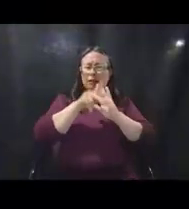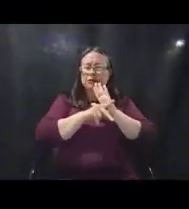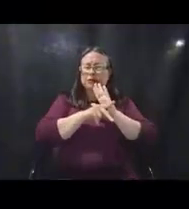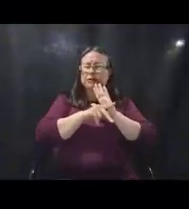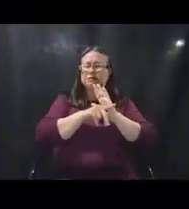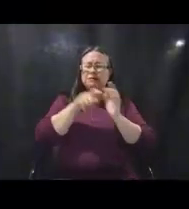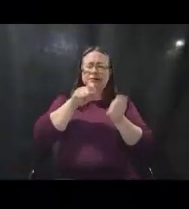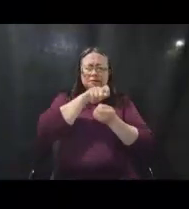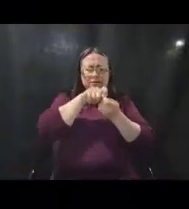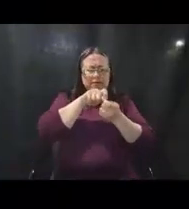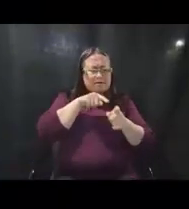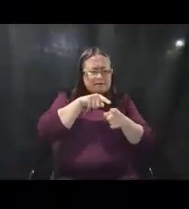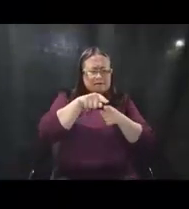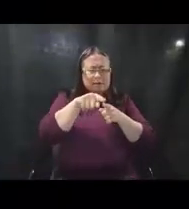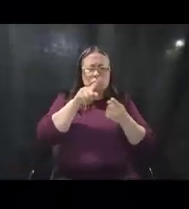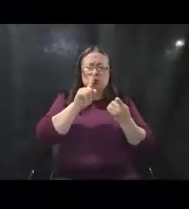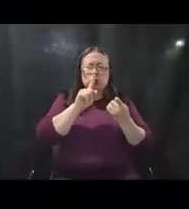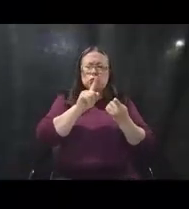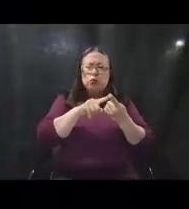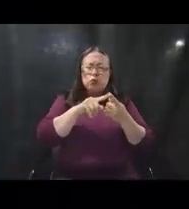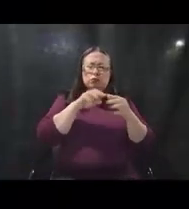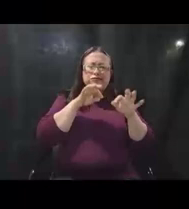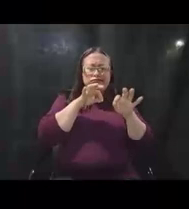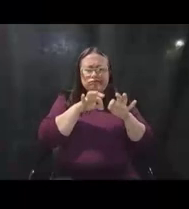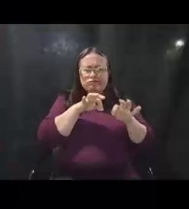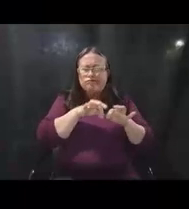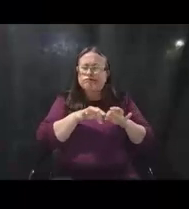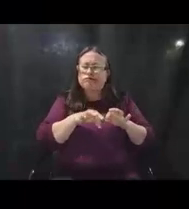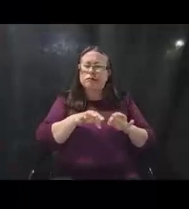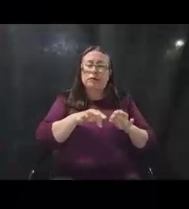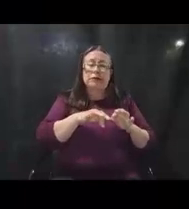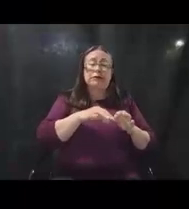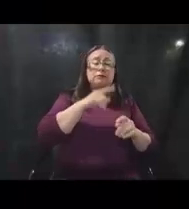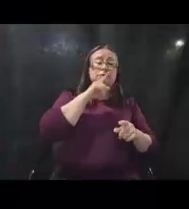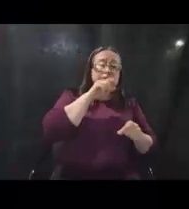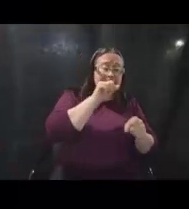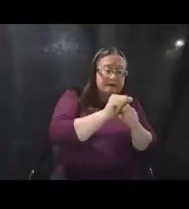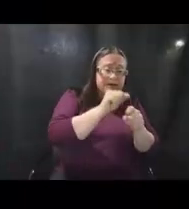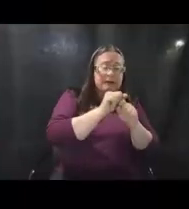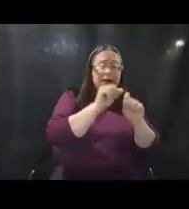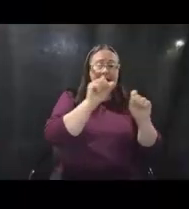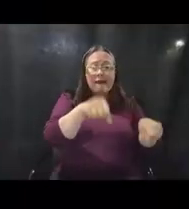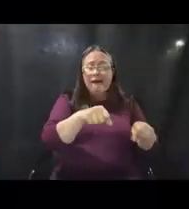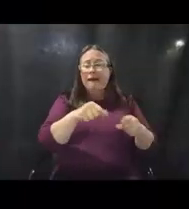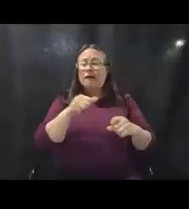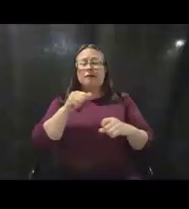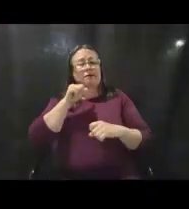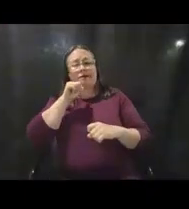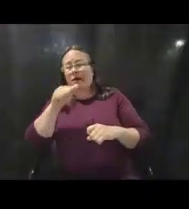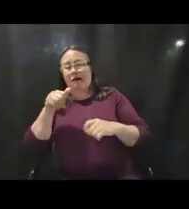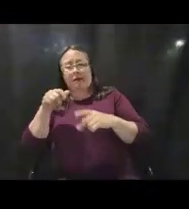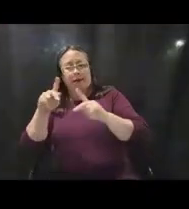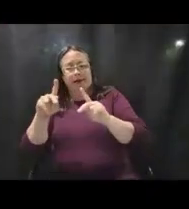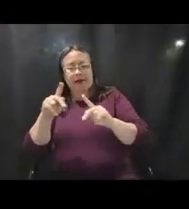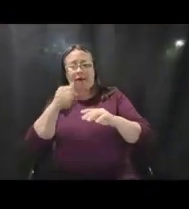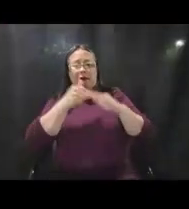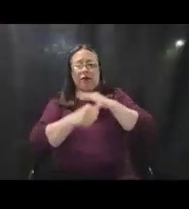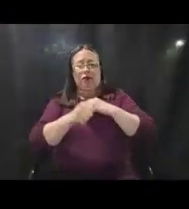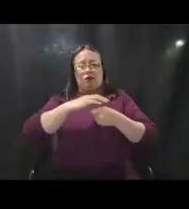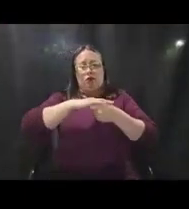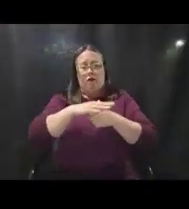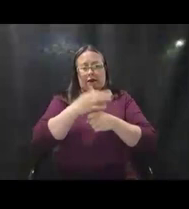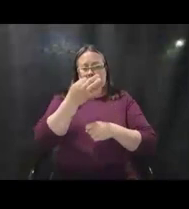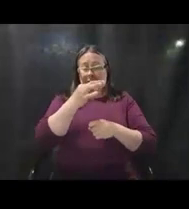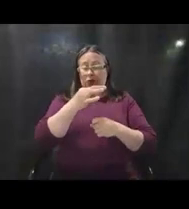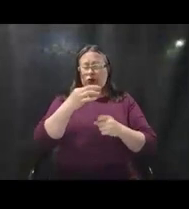to articulating what is and is not eligible under public assistance for COVID-19. And the main